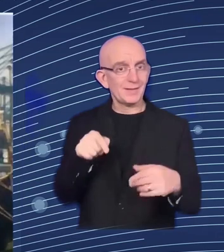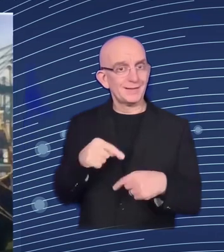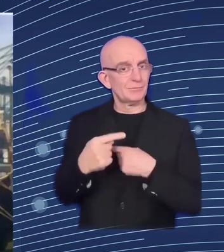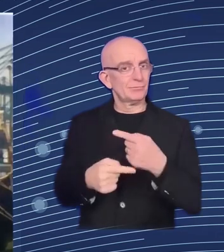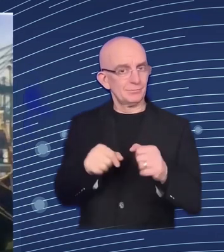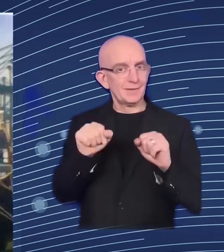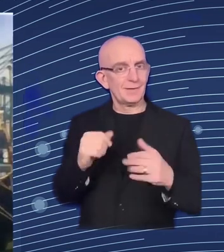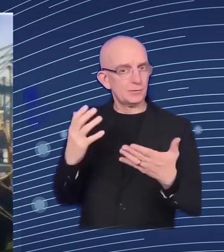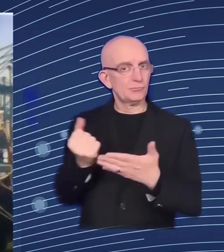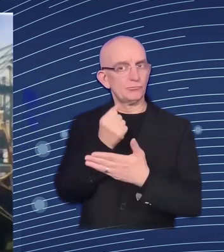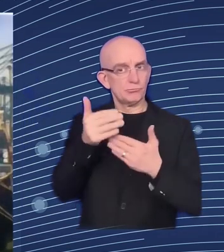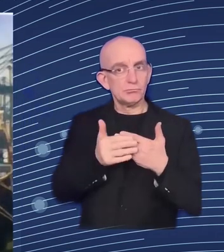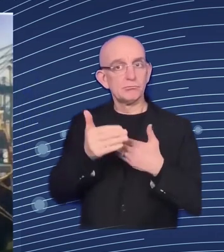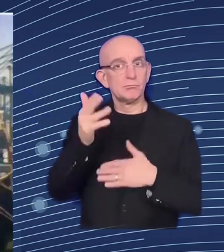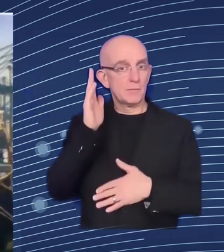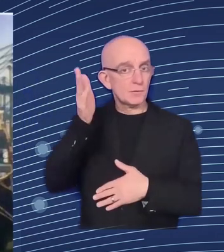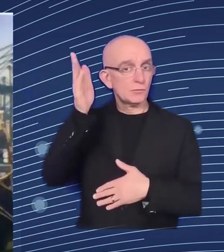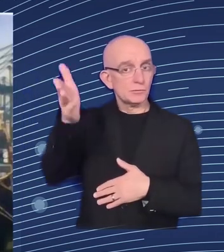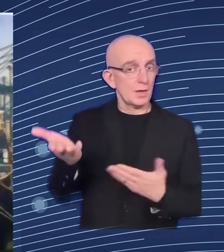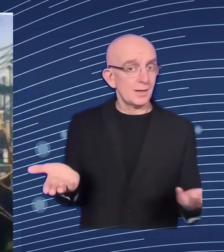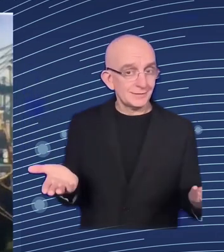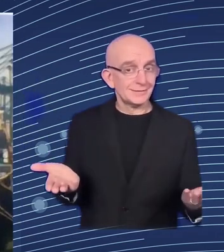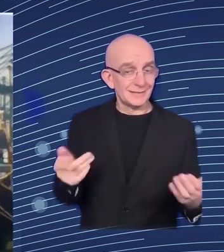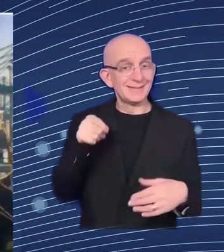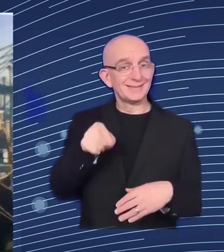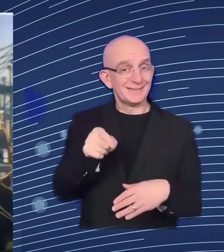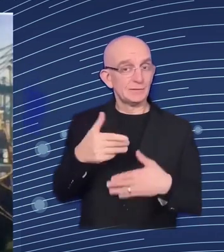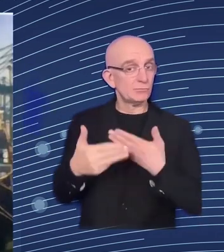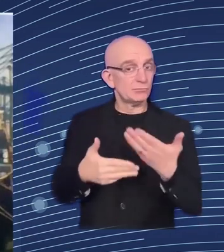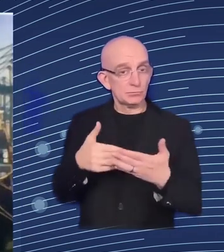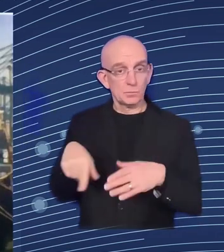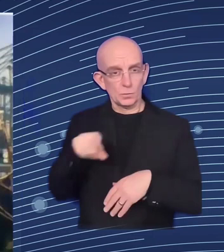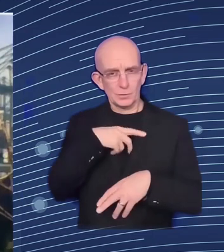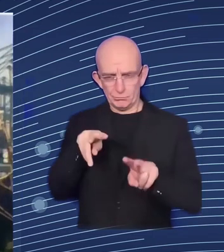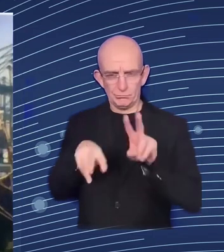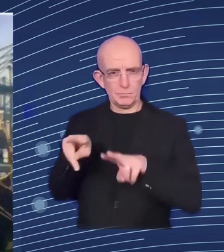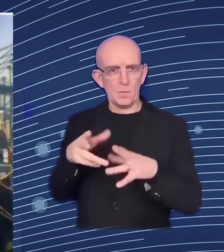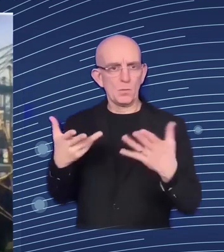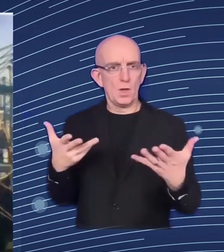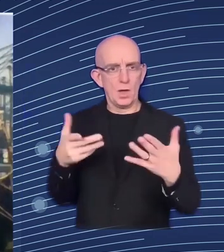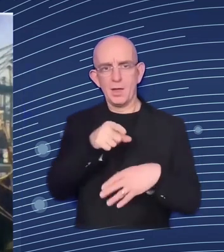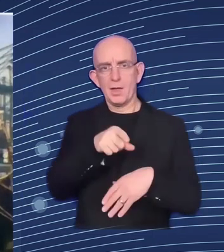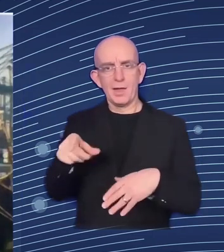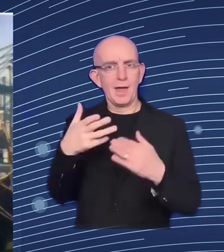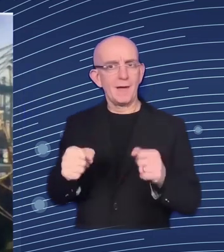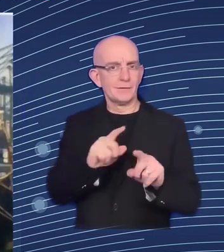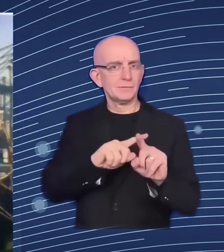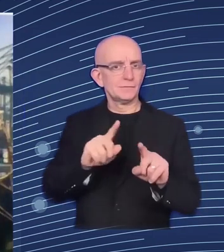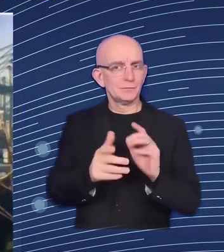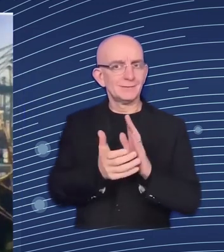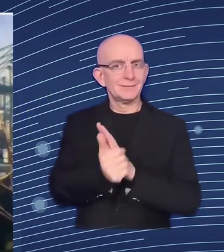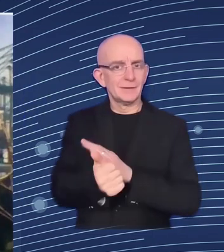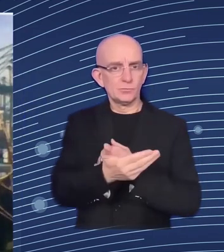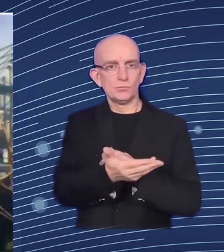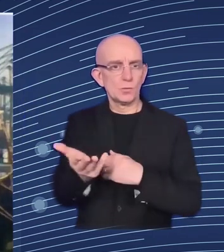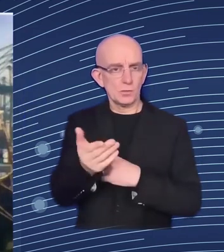areas of skills needs or or or or or what what could be helping the labor force we have we